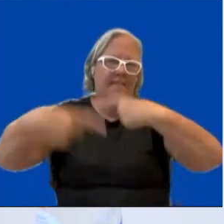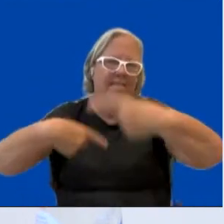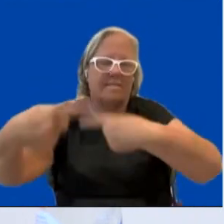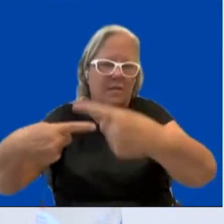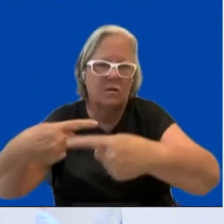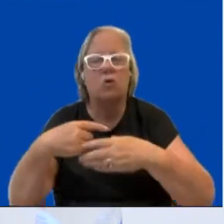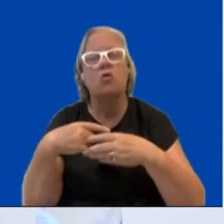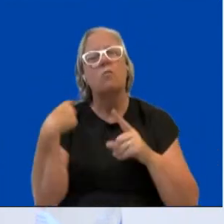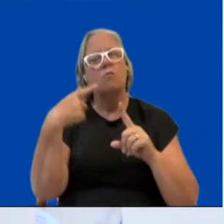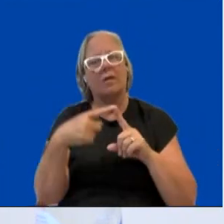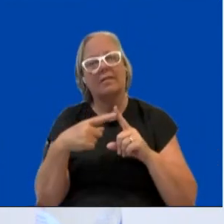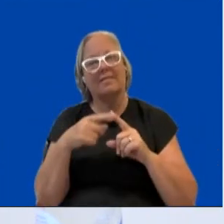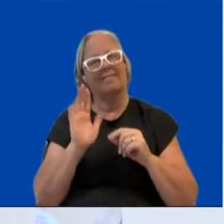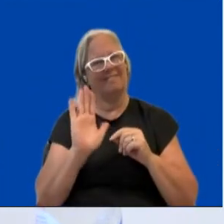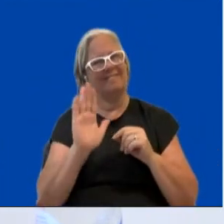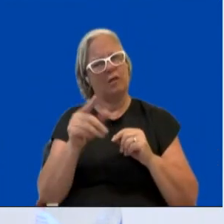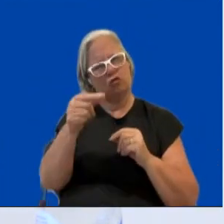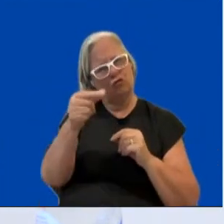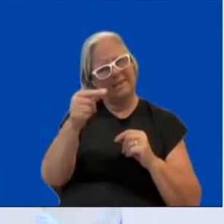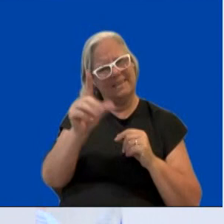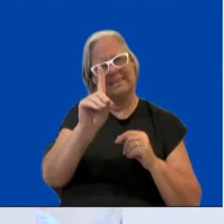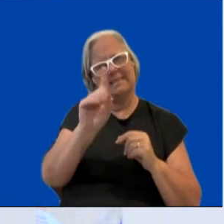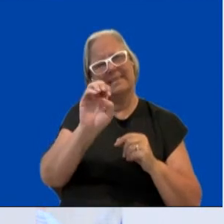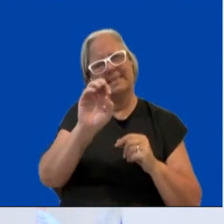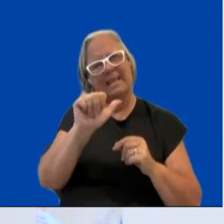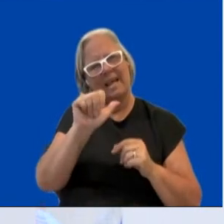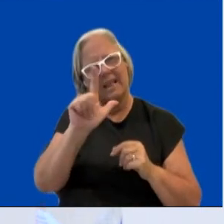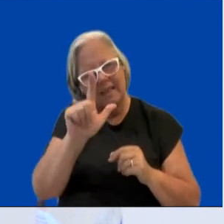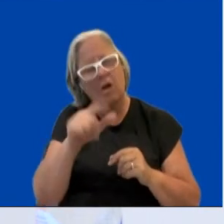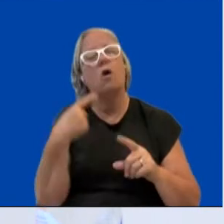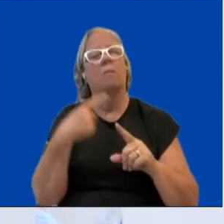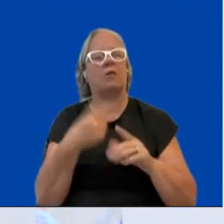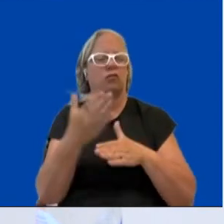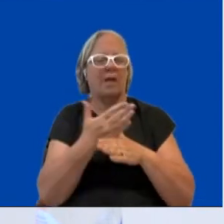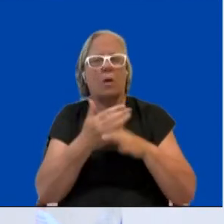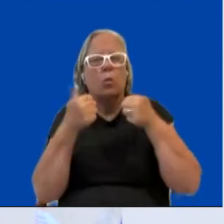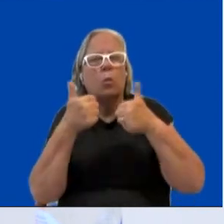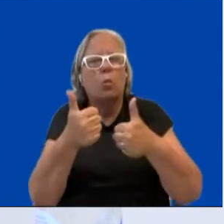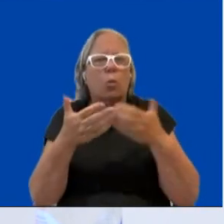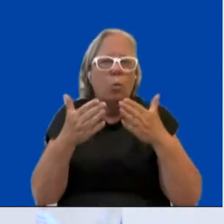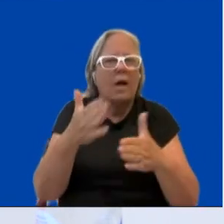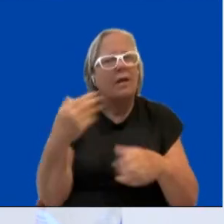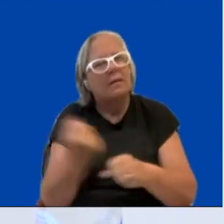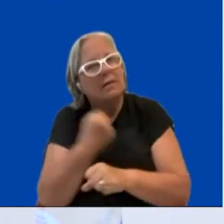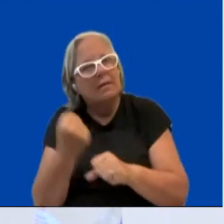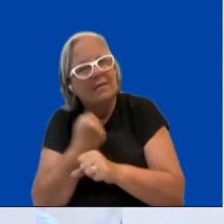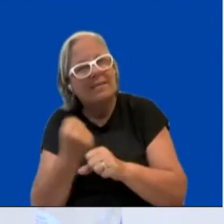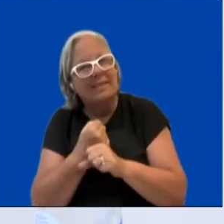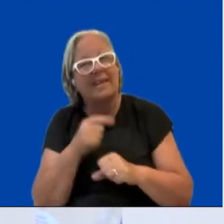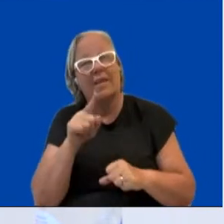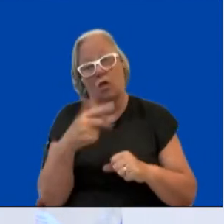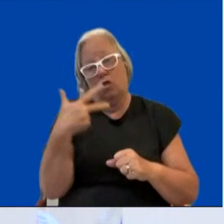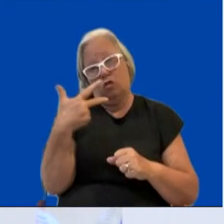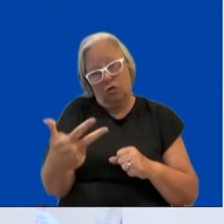Deal policies. And we will also share good practices. So that's the three steps forward that I would like to put on the table